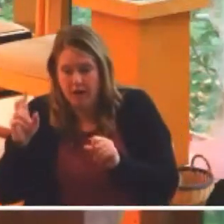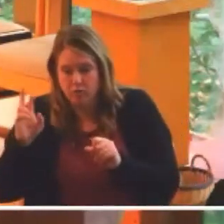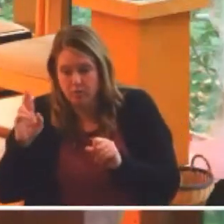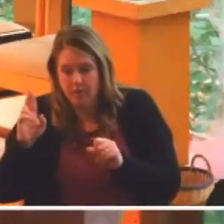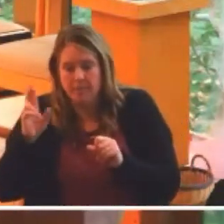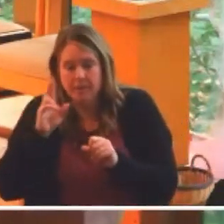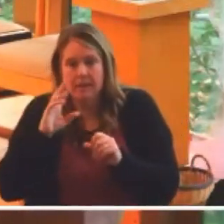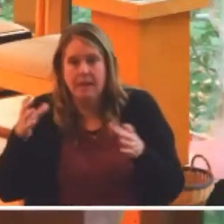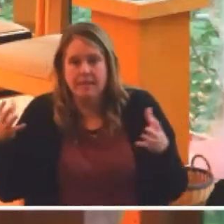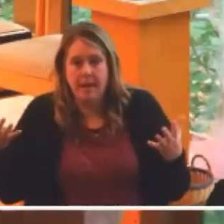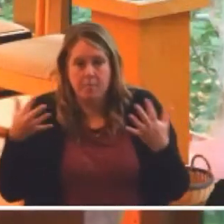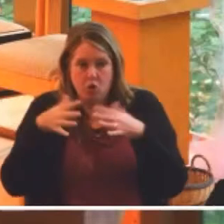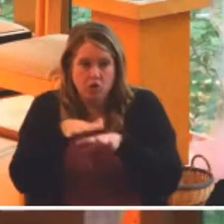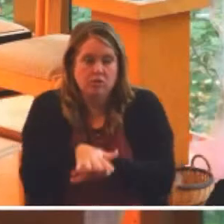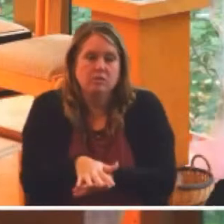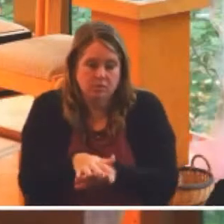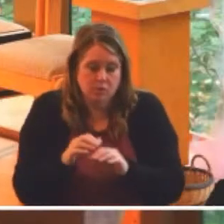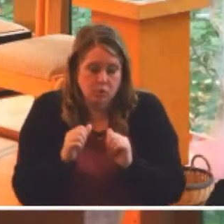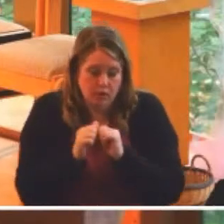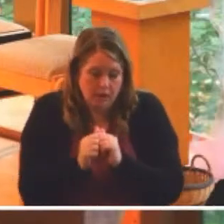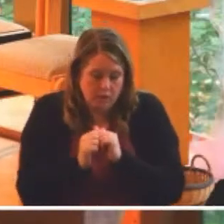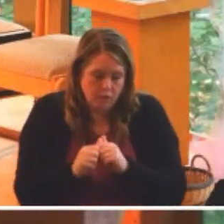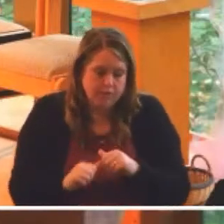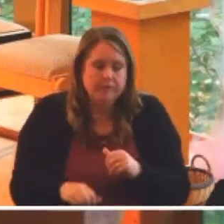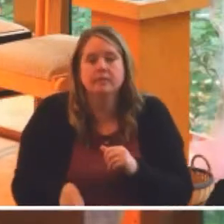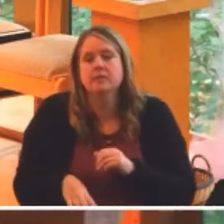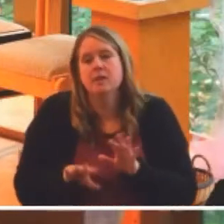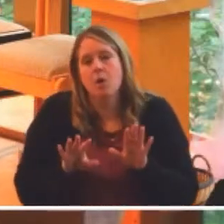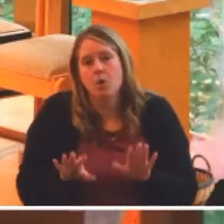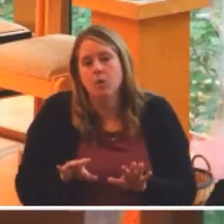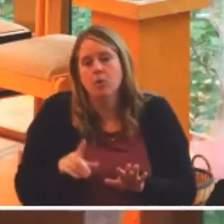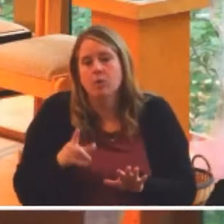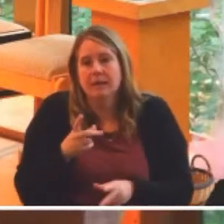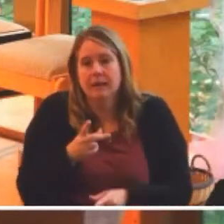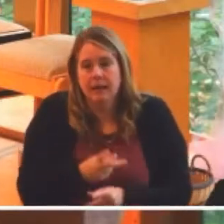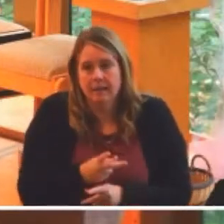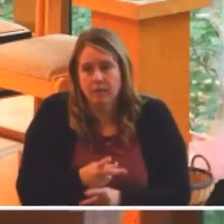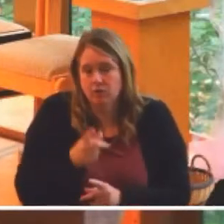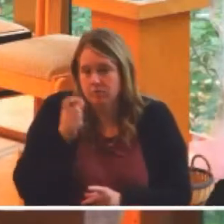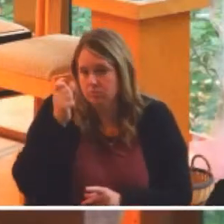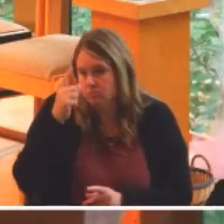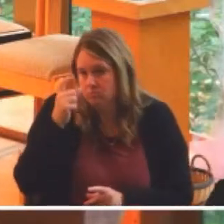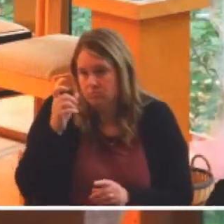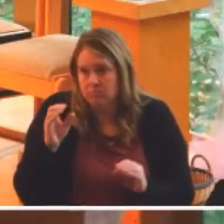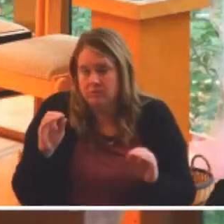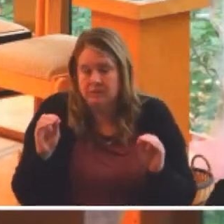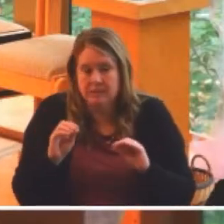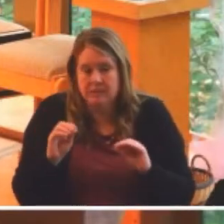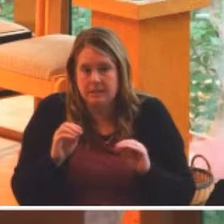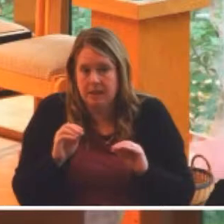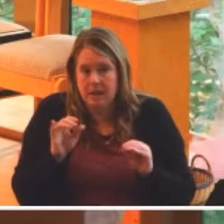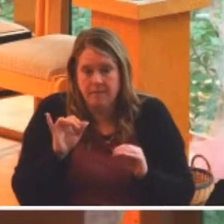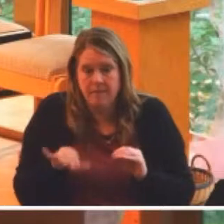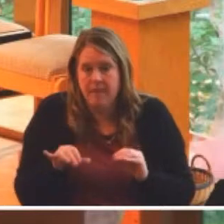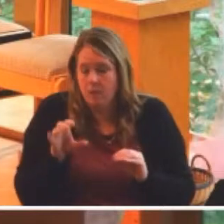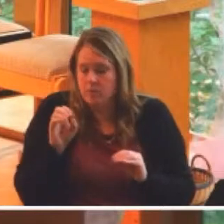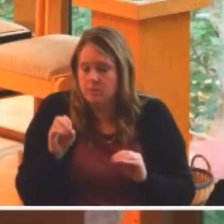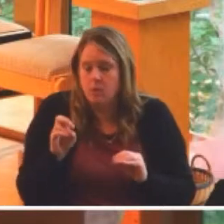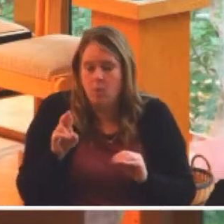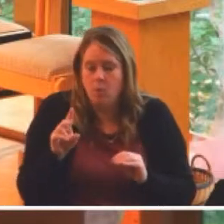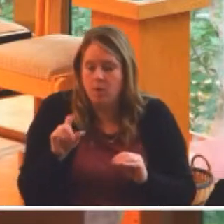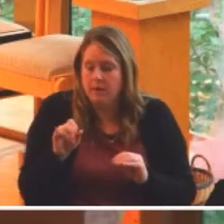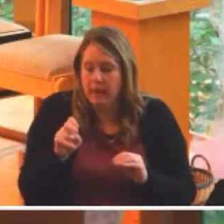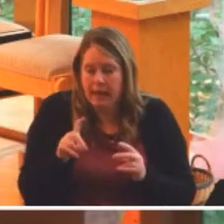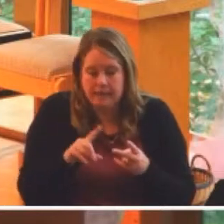like to lay claim to divine ordinance, we should be careful to note that none of this is preordained. That neither the Bible,